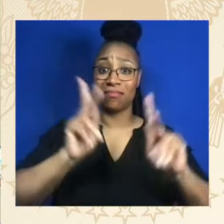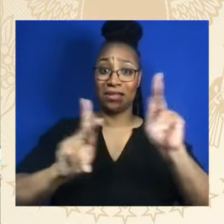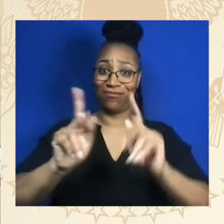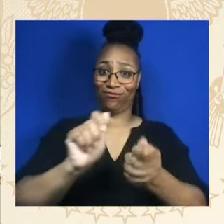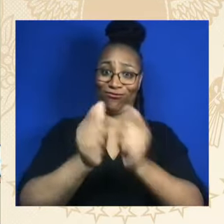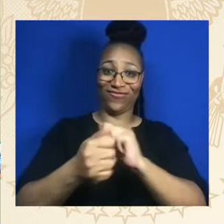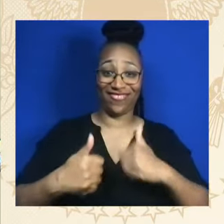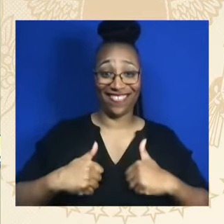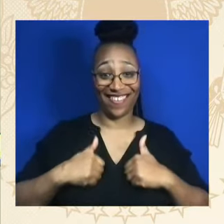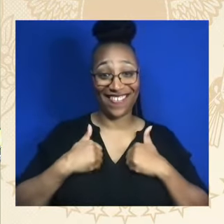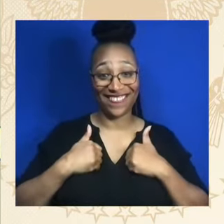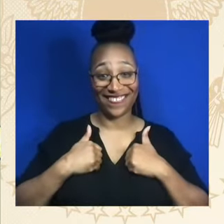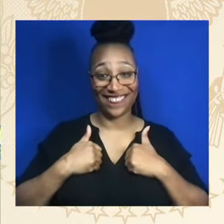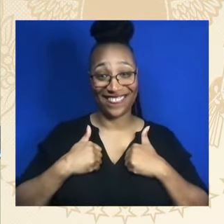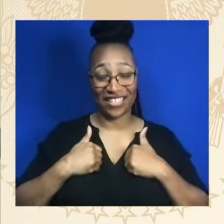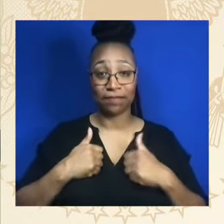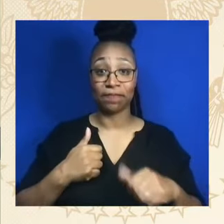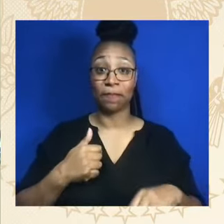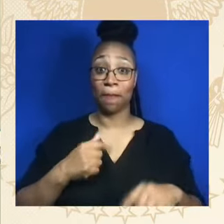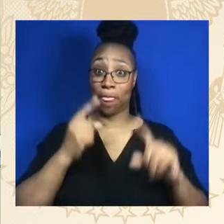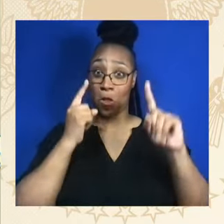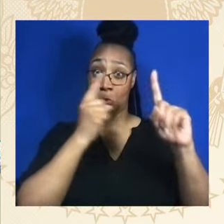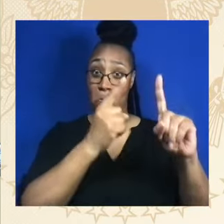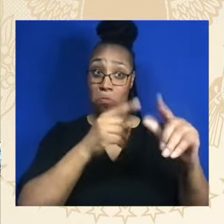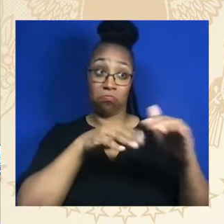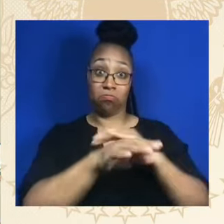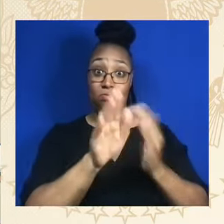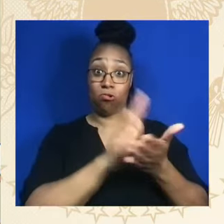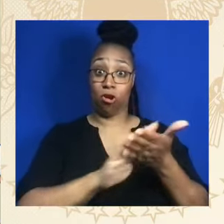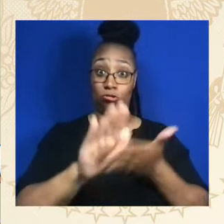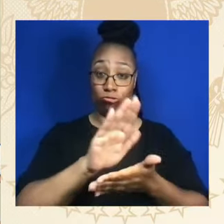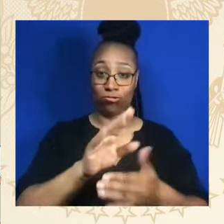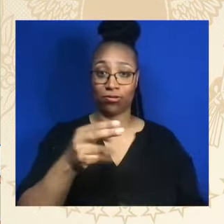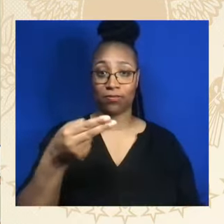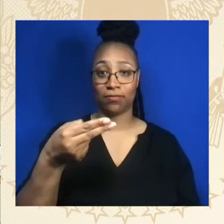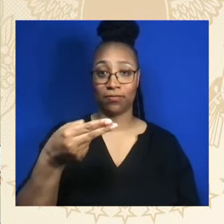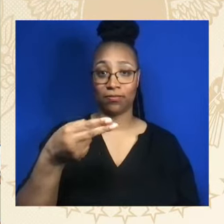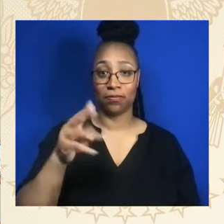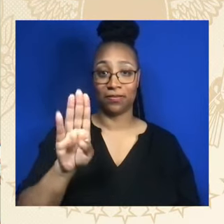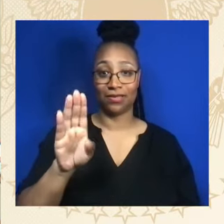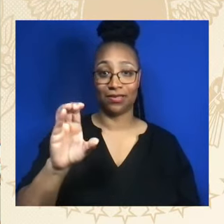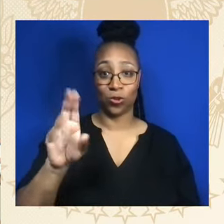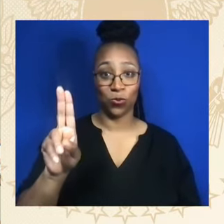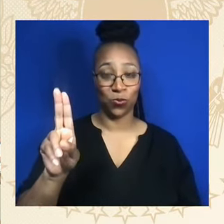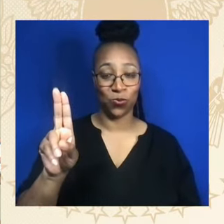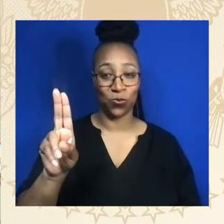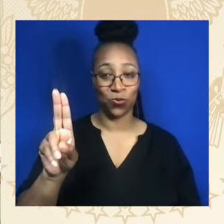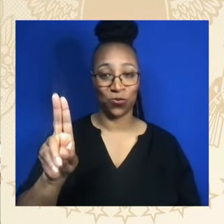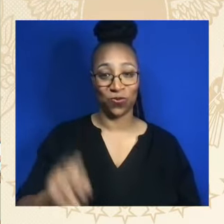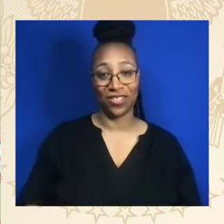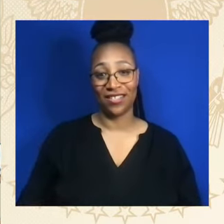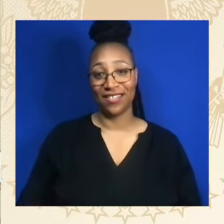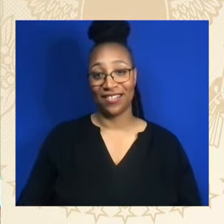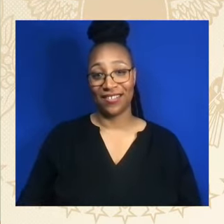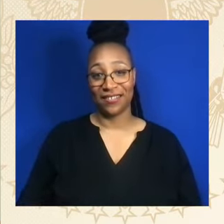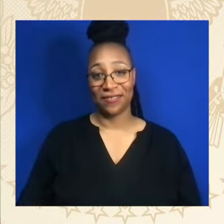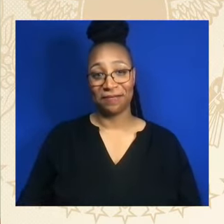United